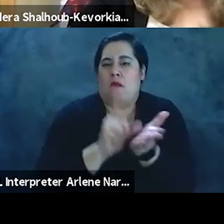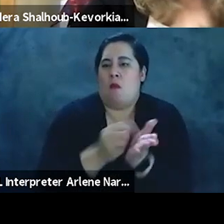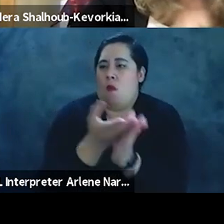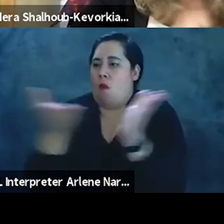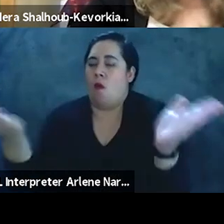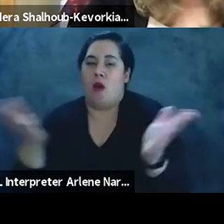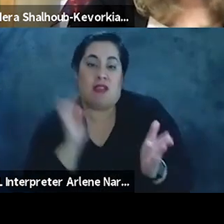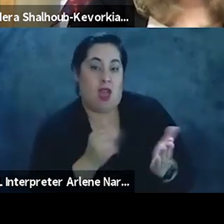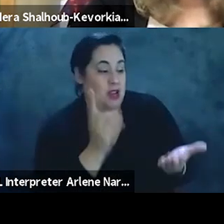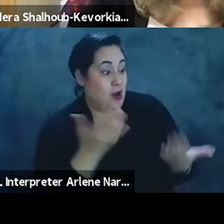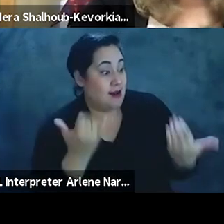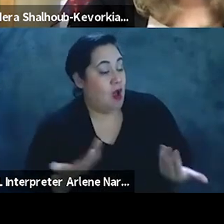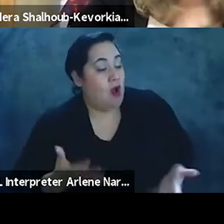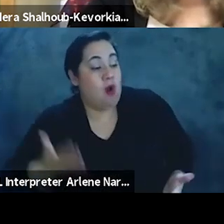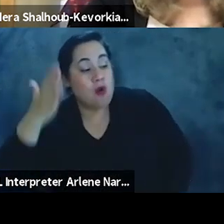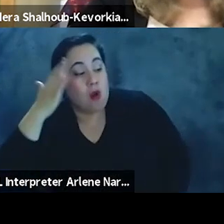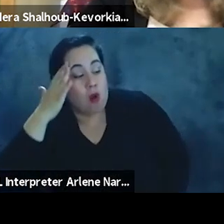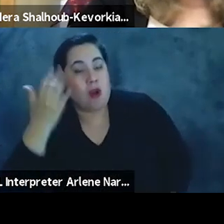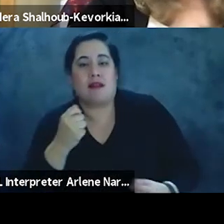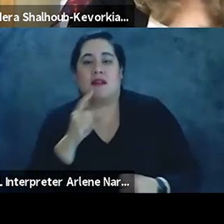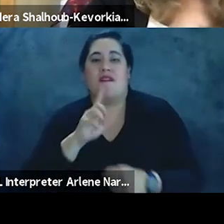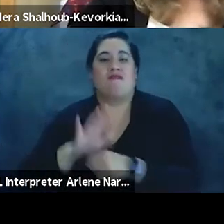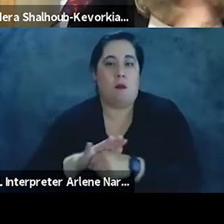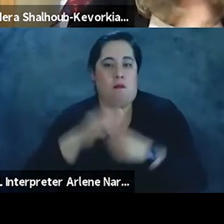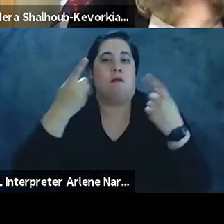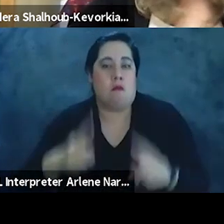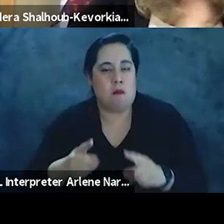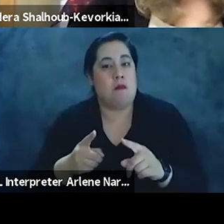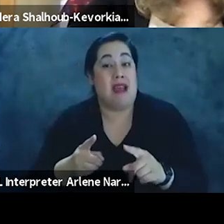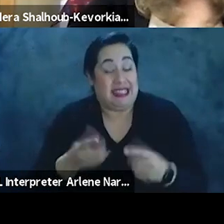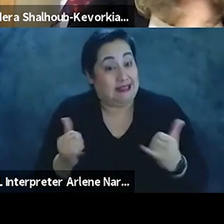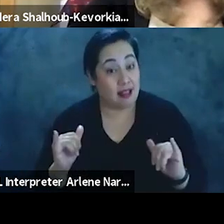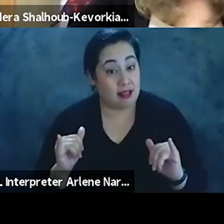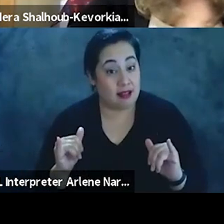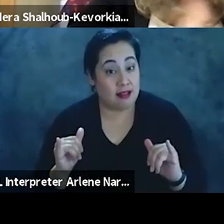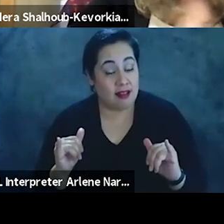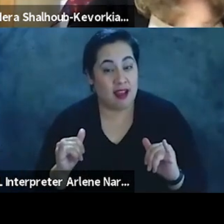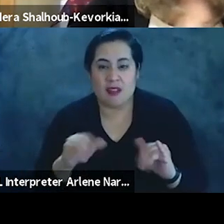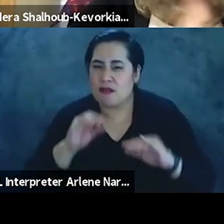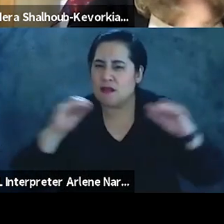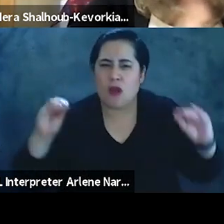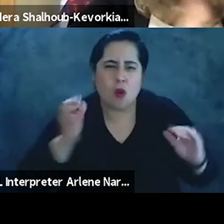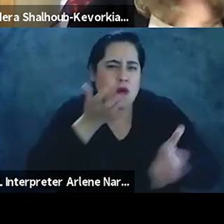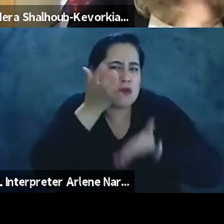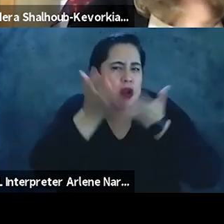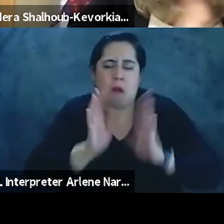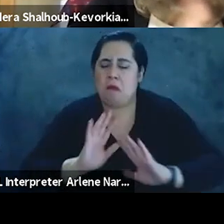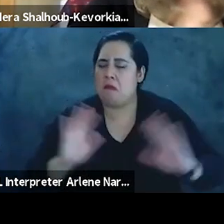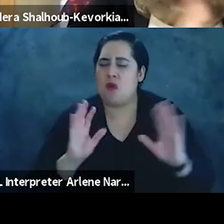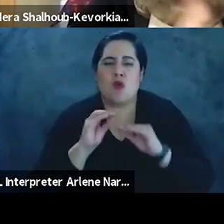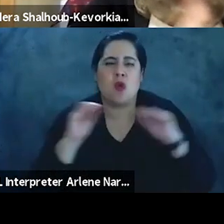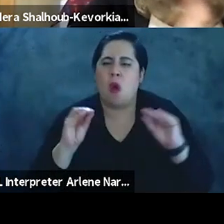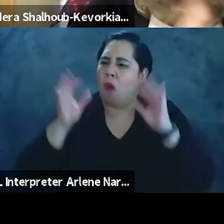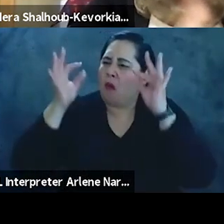history is now known and indeed confirmed more broadly. And still, there is no shame. There's no call